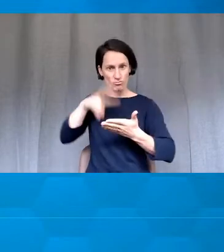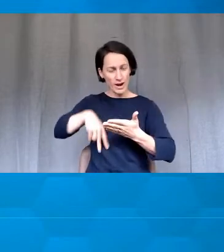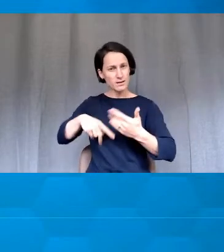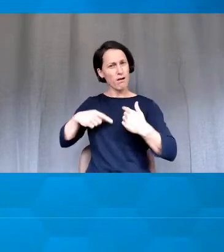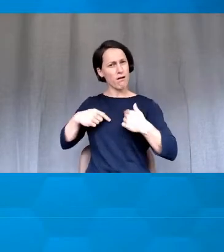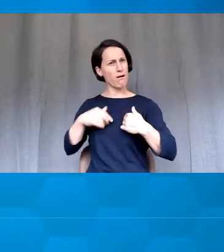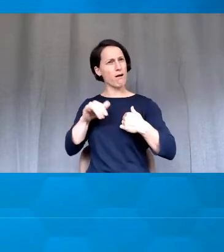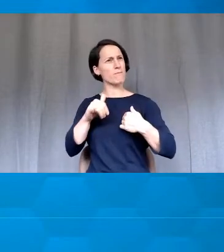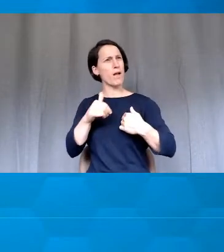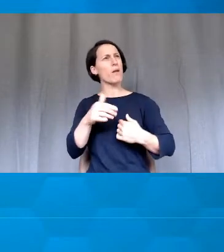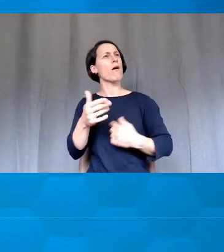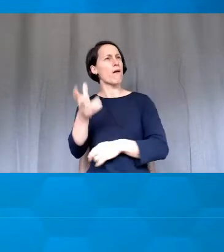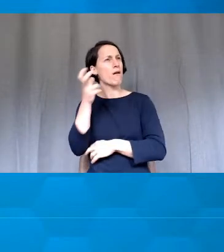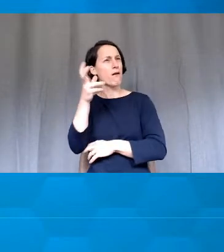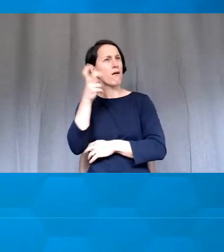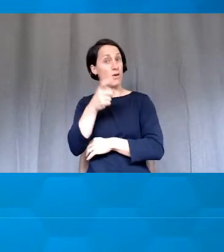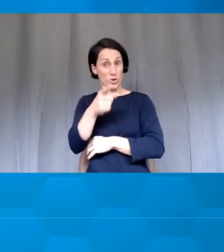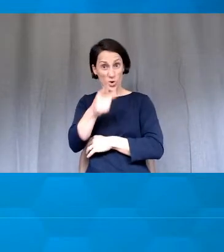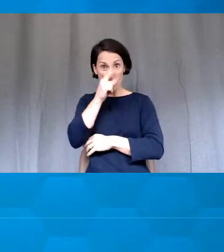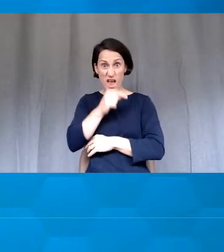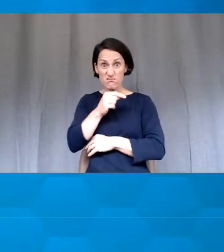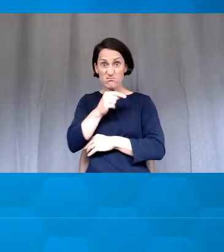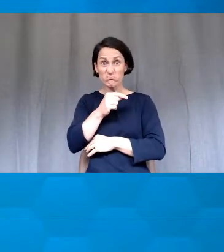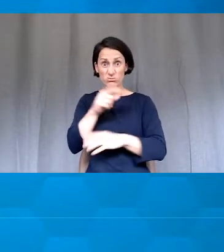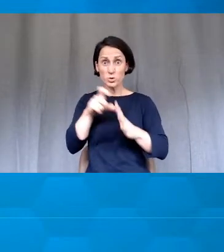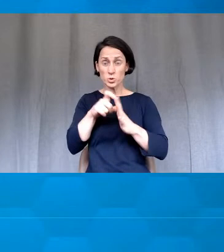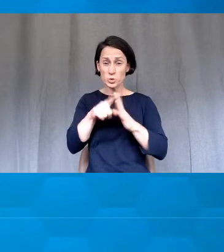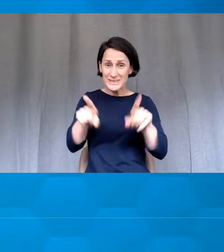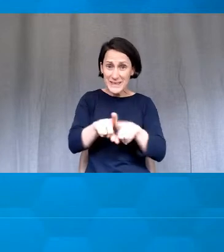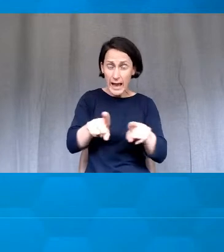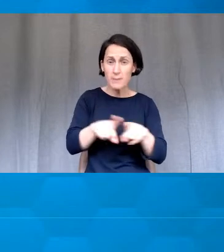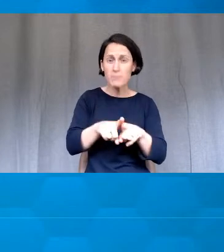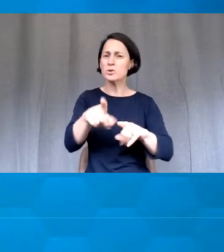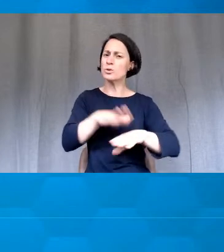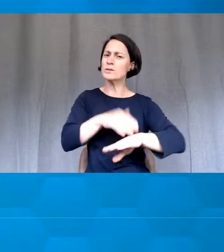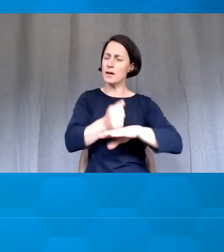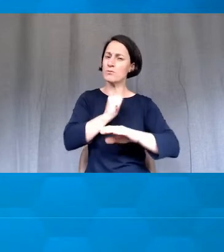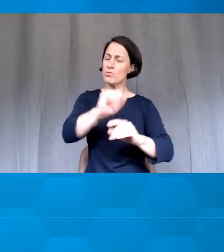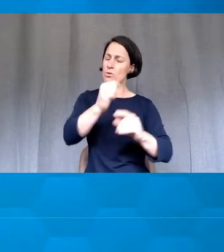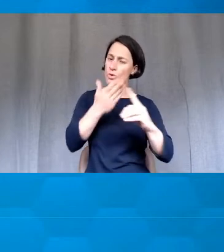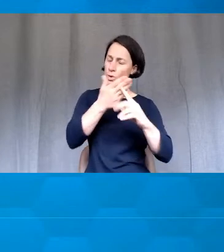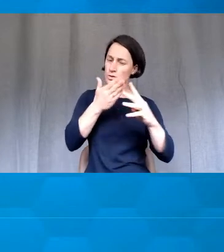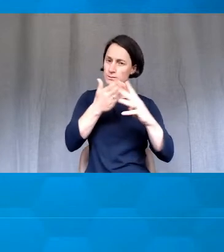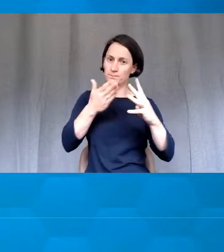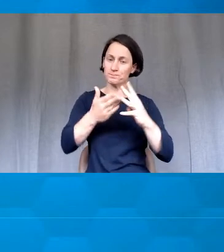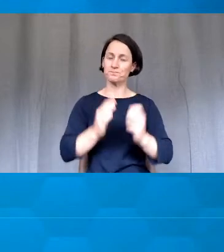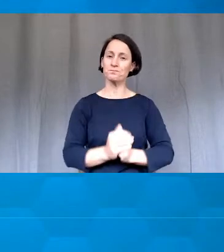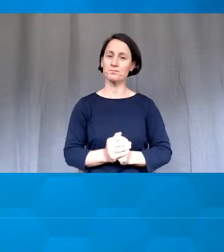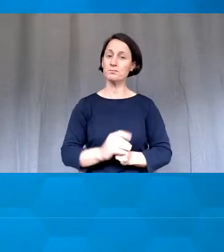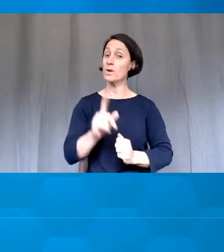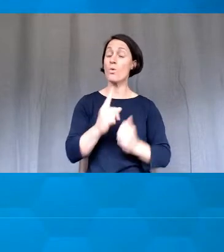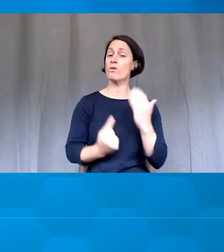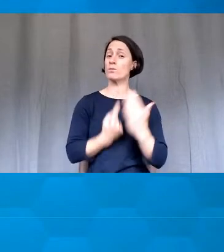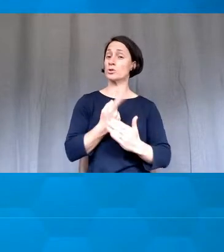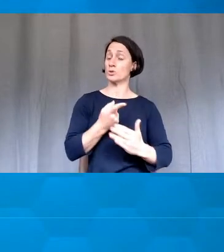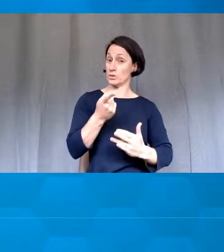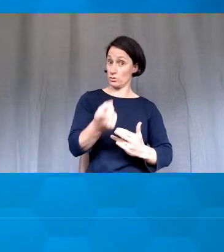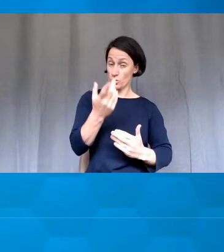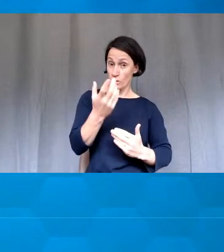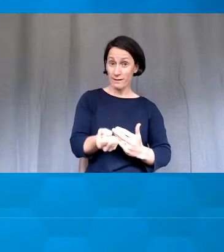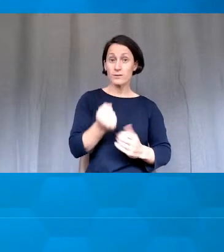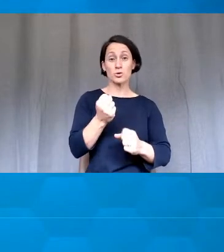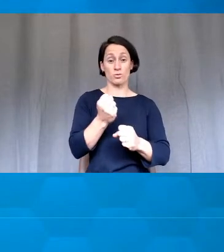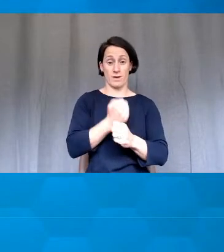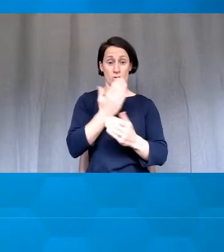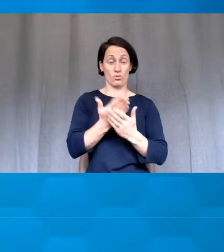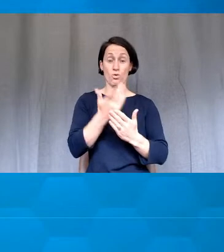bit more. You can do that a little bit more if you make a goal of it. So set that goal. And then finally, what opportunities will you take to increase